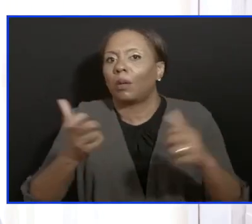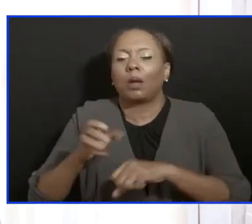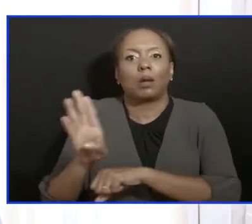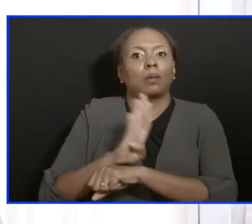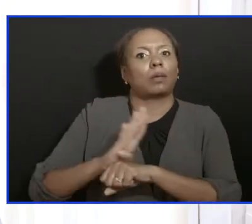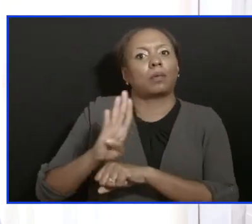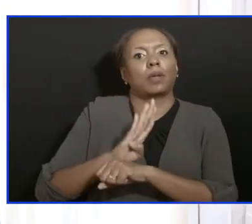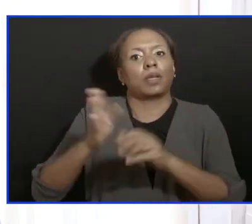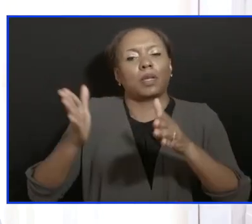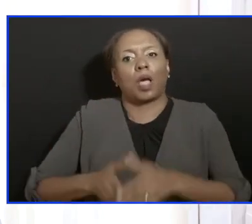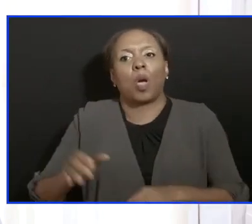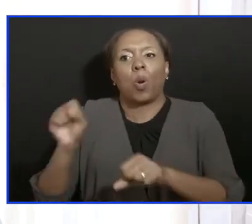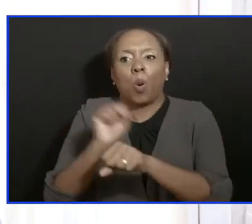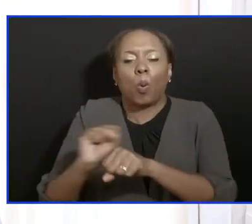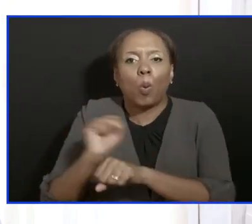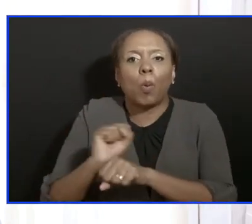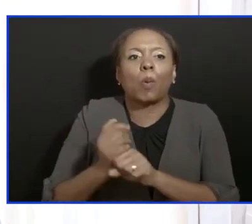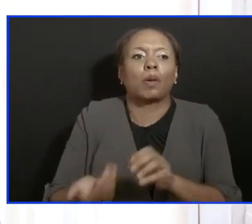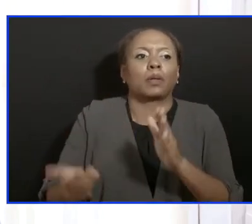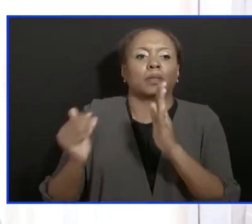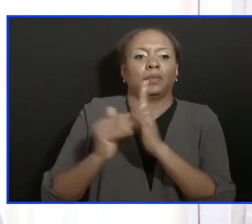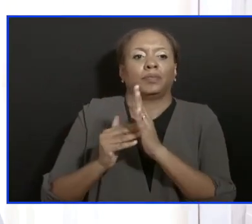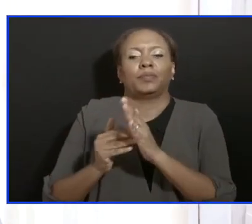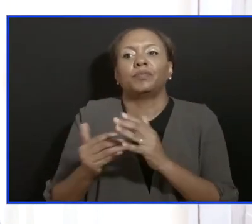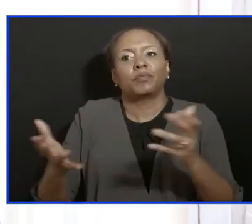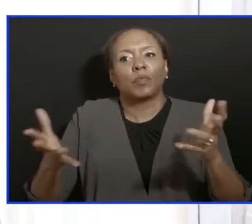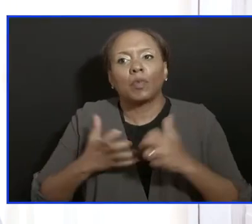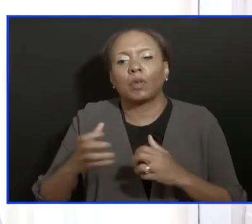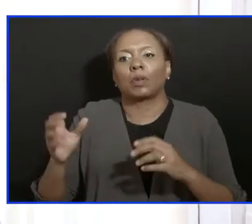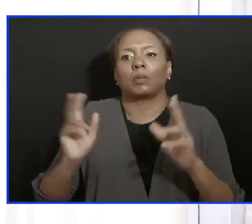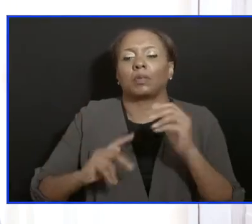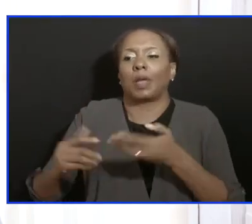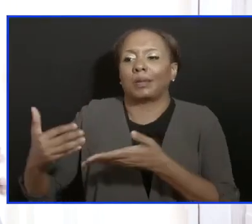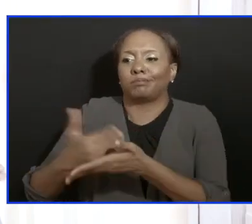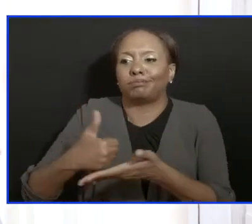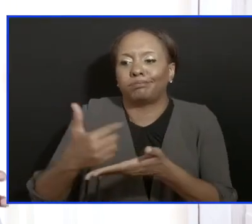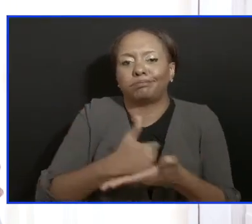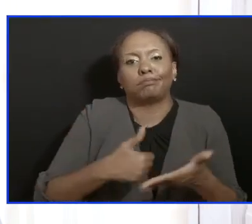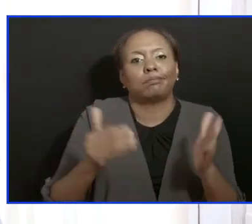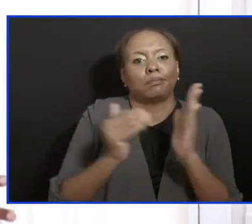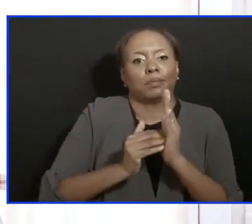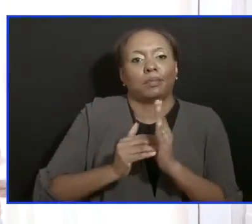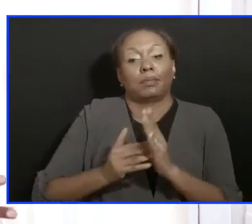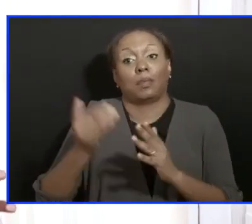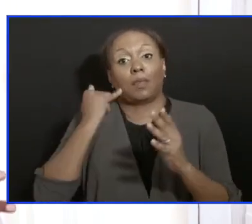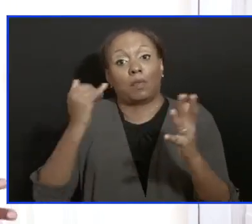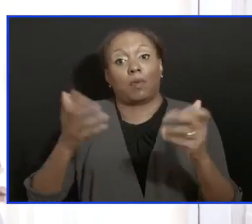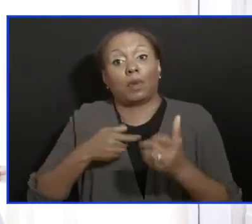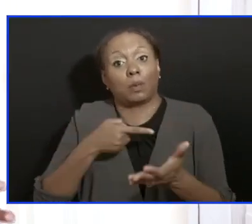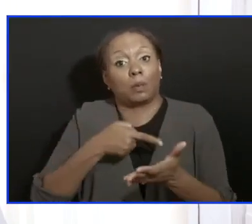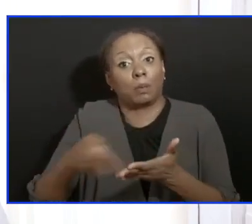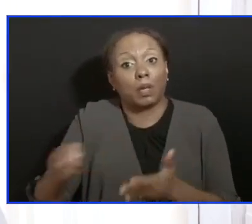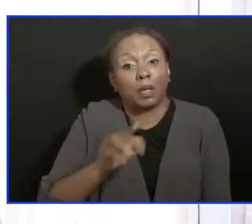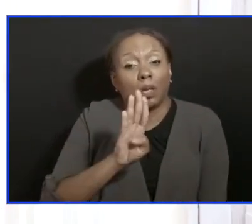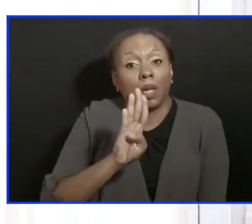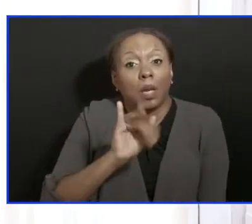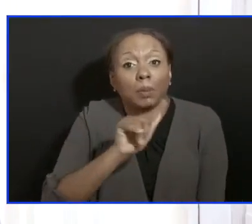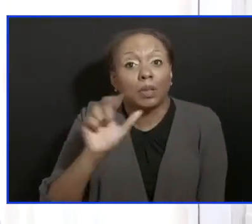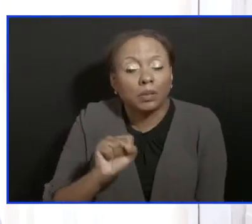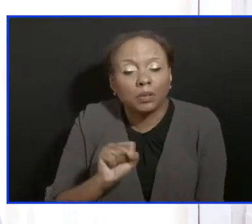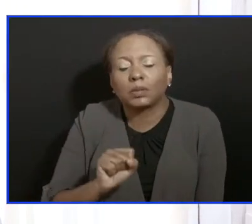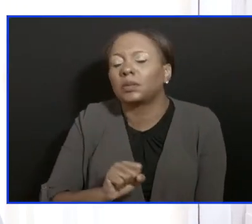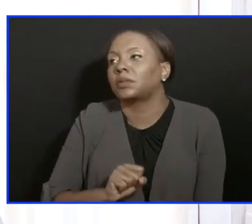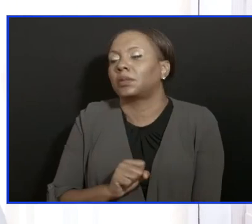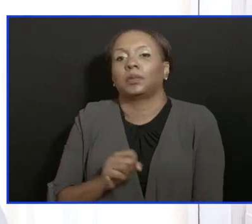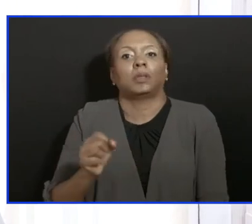We have to continue to get this country earning again. And if we're going to pay the bills that we need to pay, we need to be able to